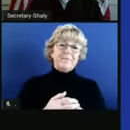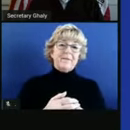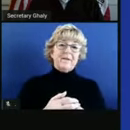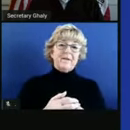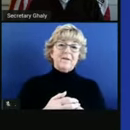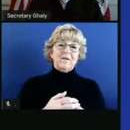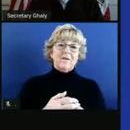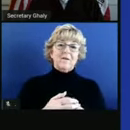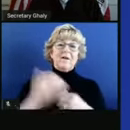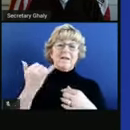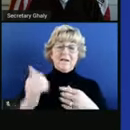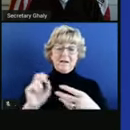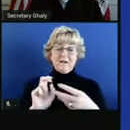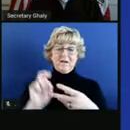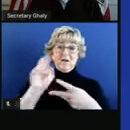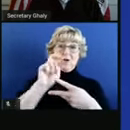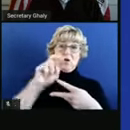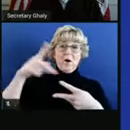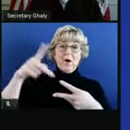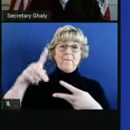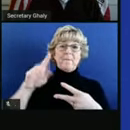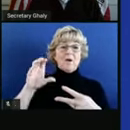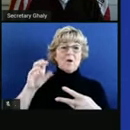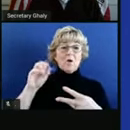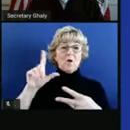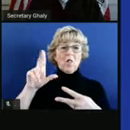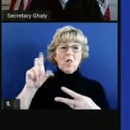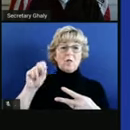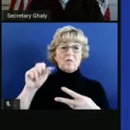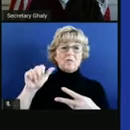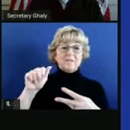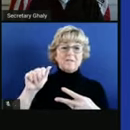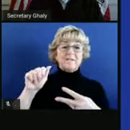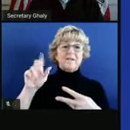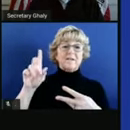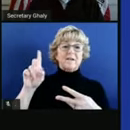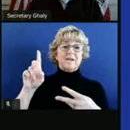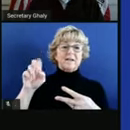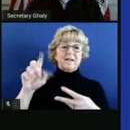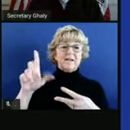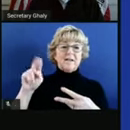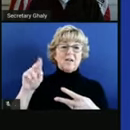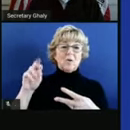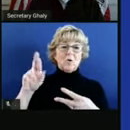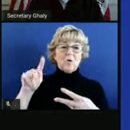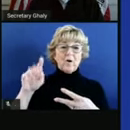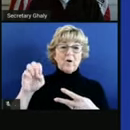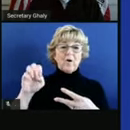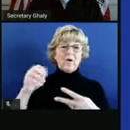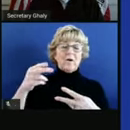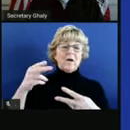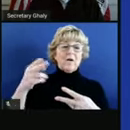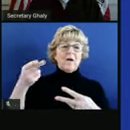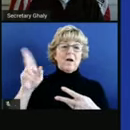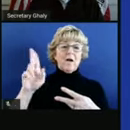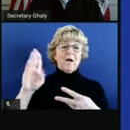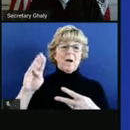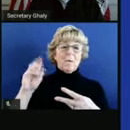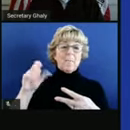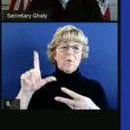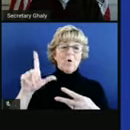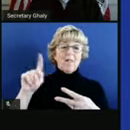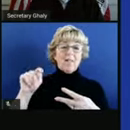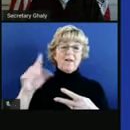Counties moving back to purple, Calusa, Del Norte, Humboldt, and Lassen. Counties moving